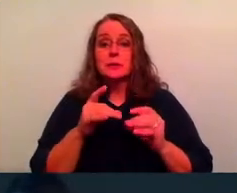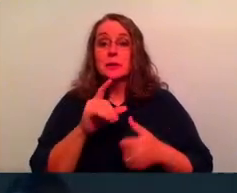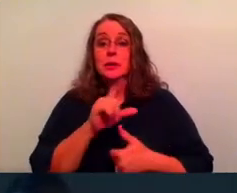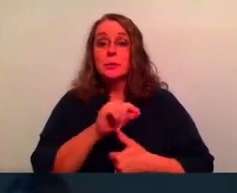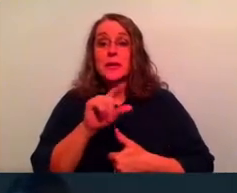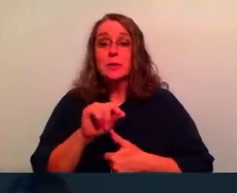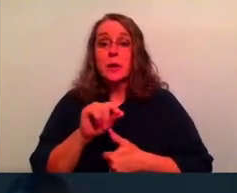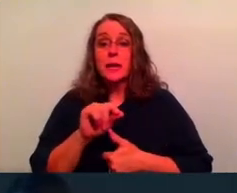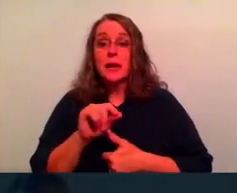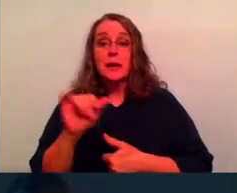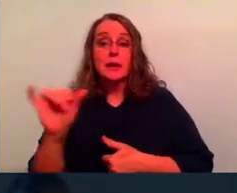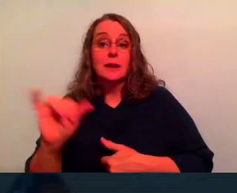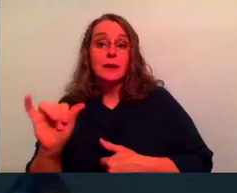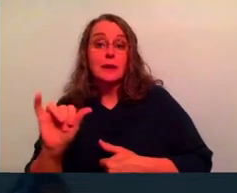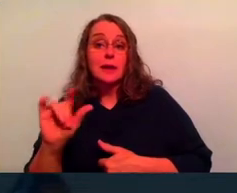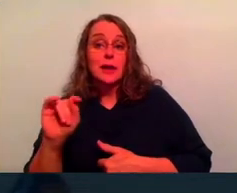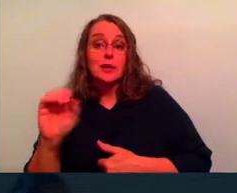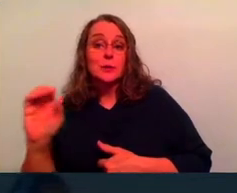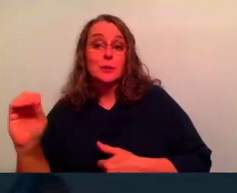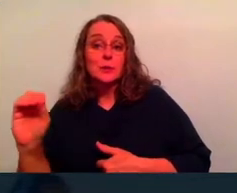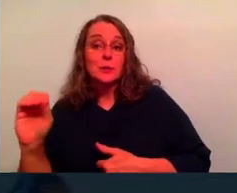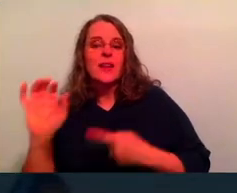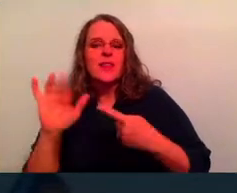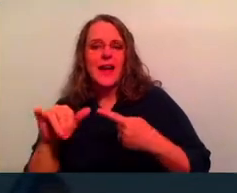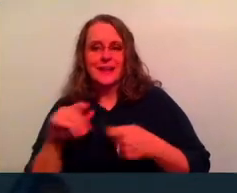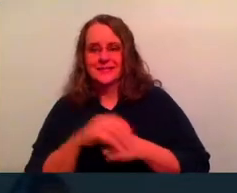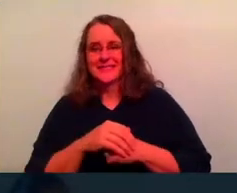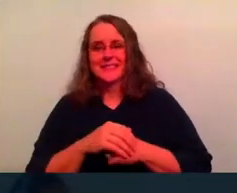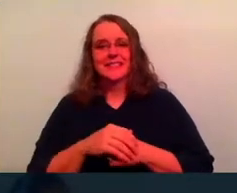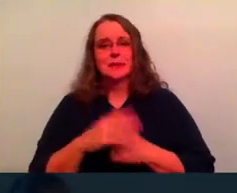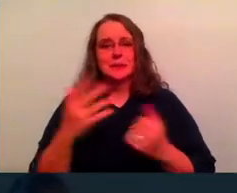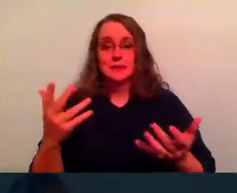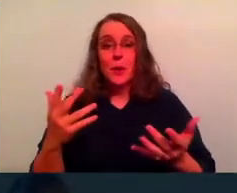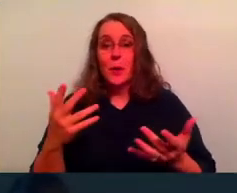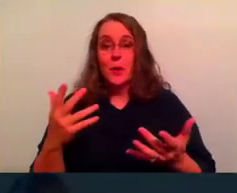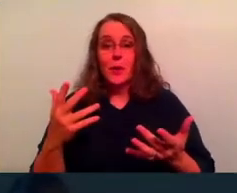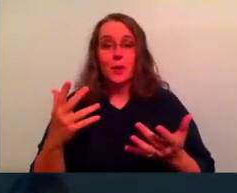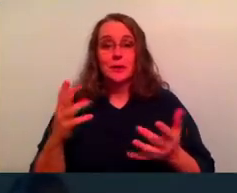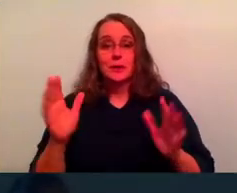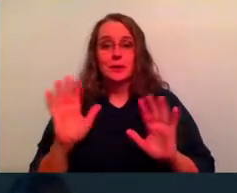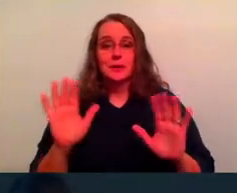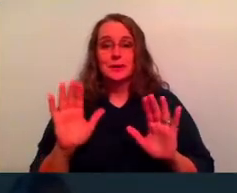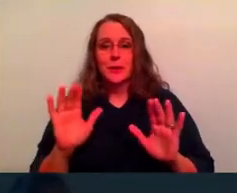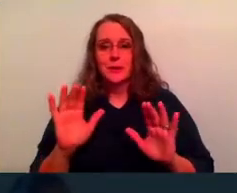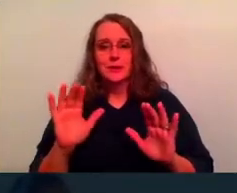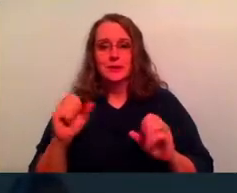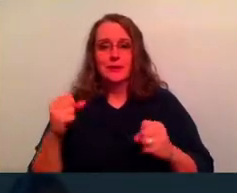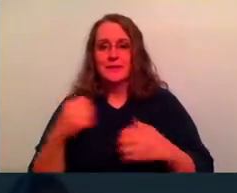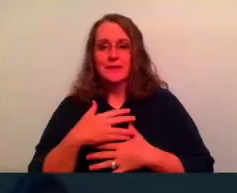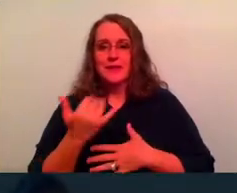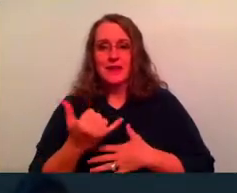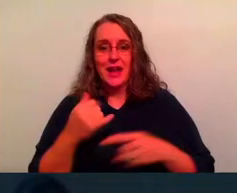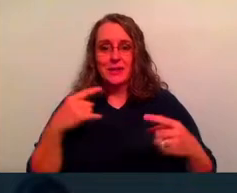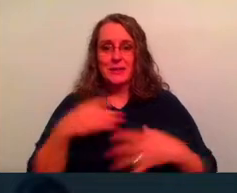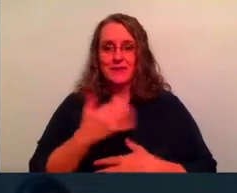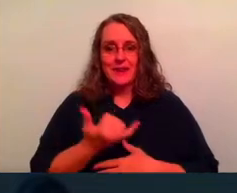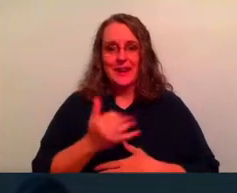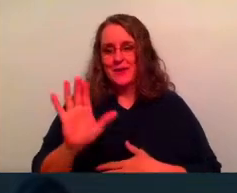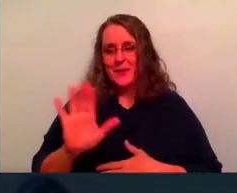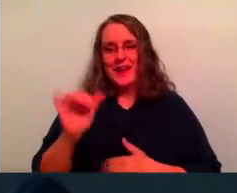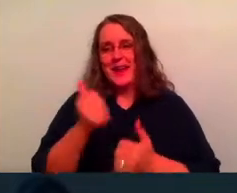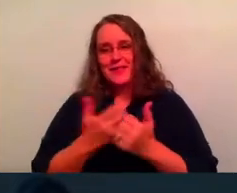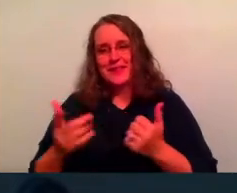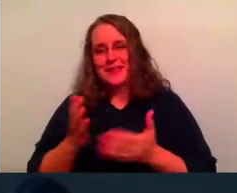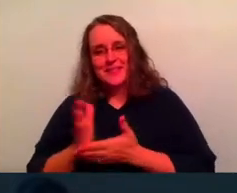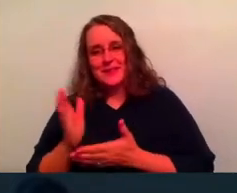You know what saying? It's like, oh my goodness. It's driving the fear. No, sir. No, thank you. Yeah. You're terrified now, huh? No, everything's okay.